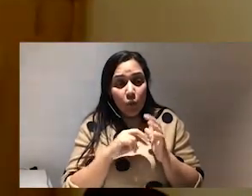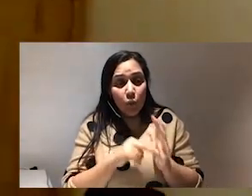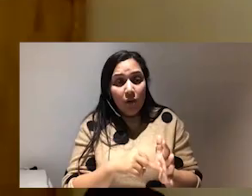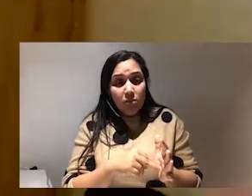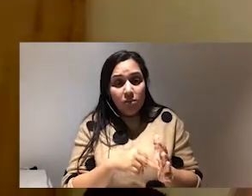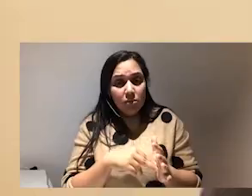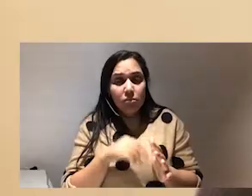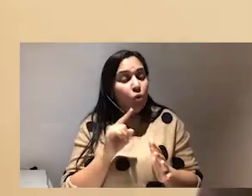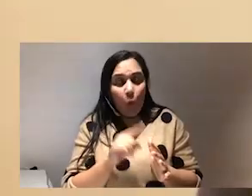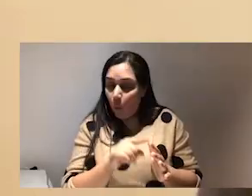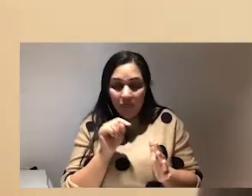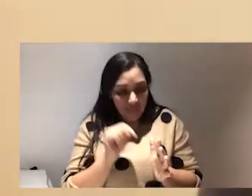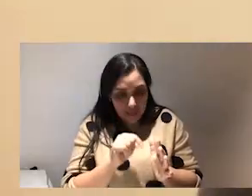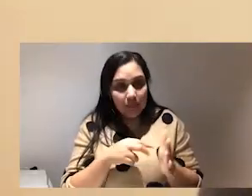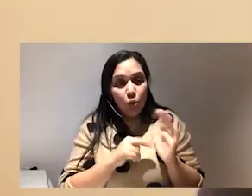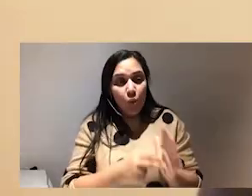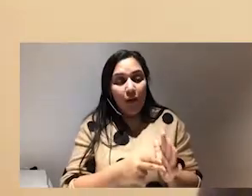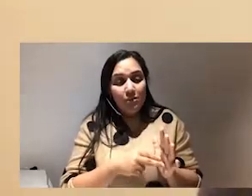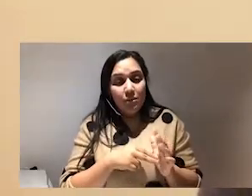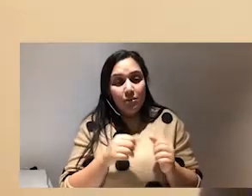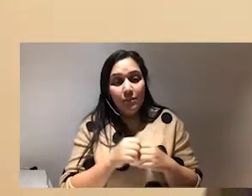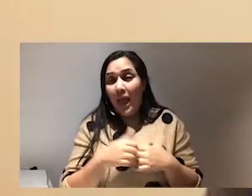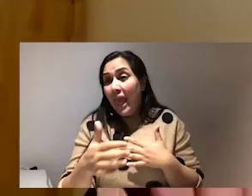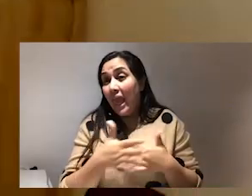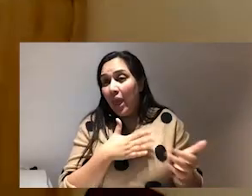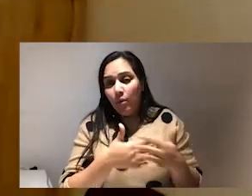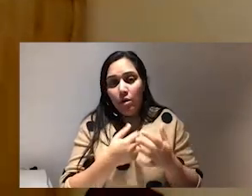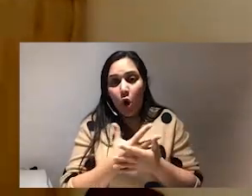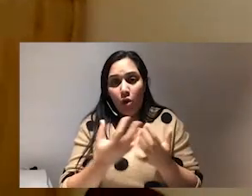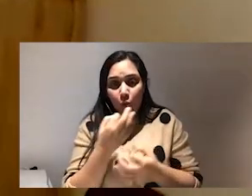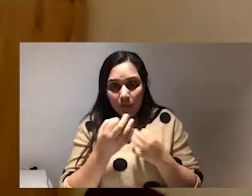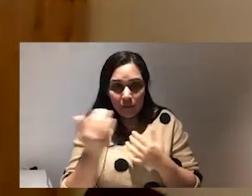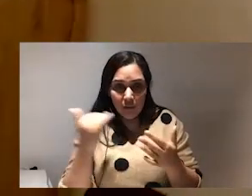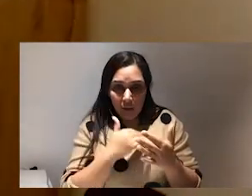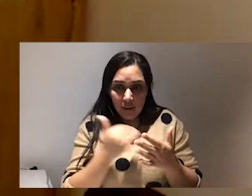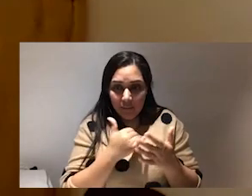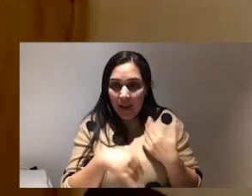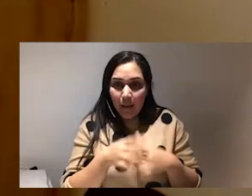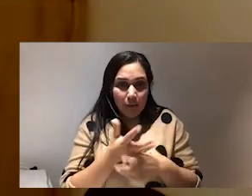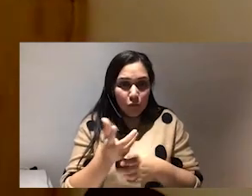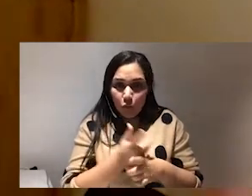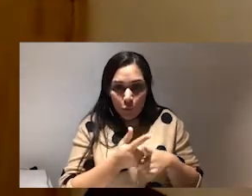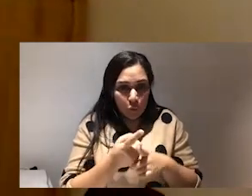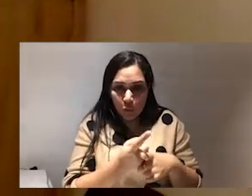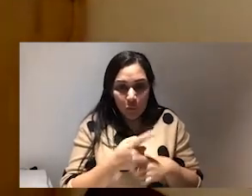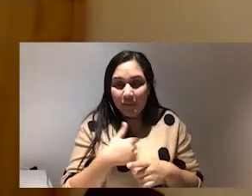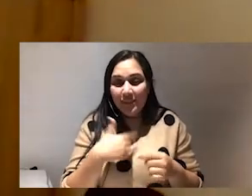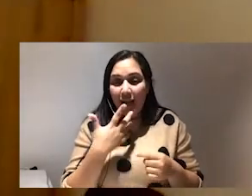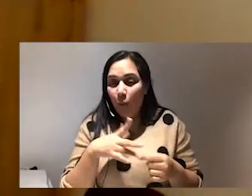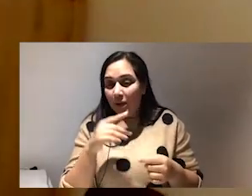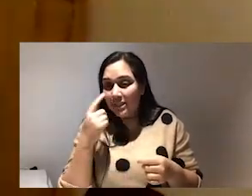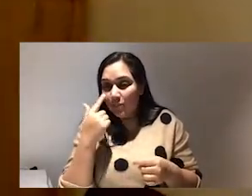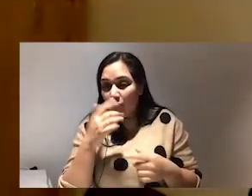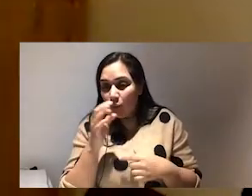is the organizing that is the organizing anyway loads of questions have come in and i'm just like chatting away um let's start